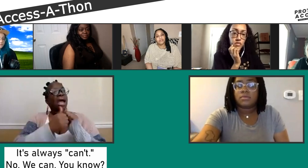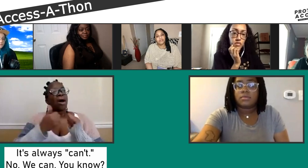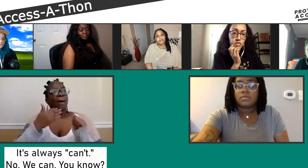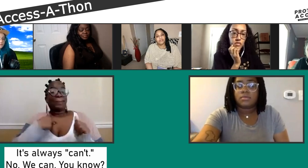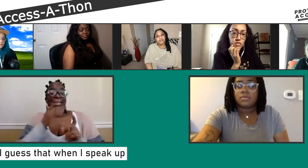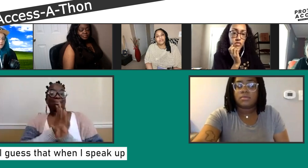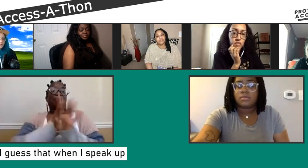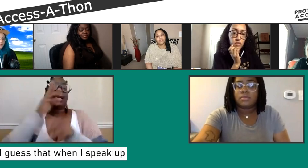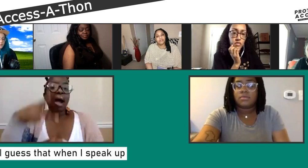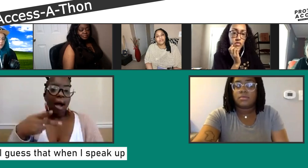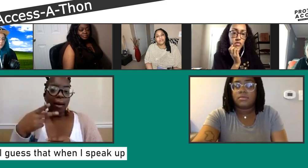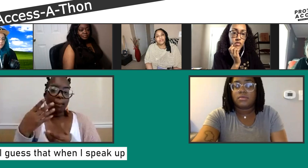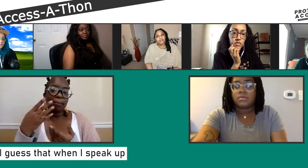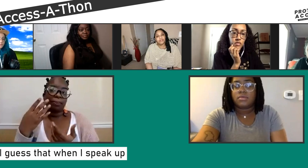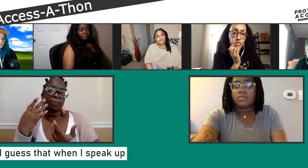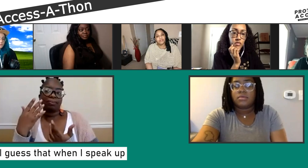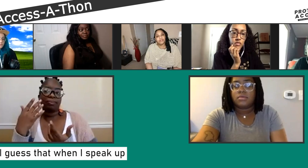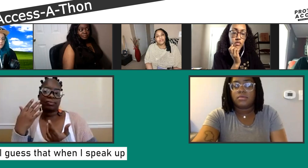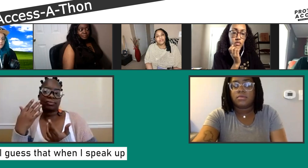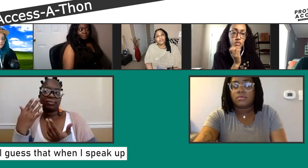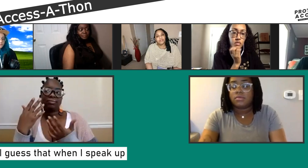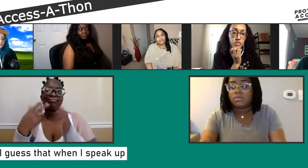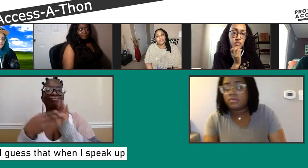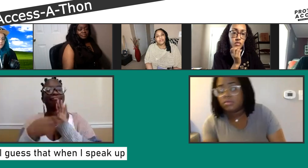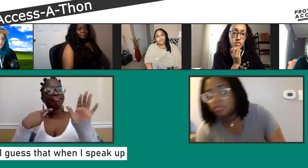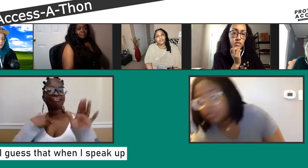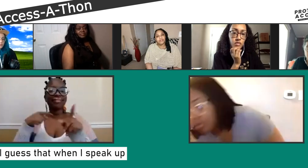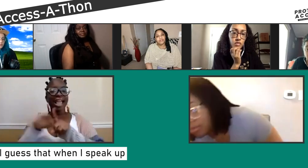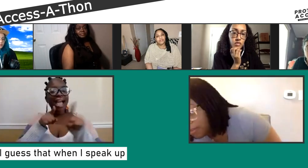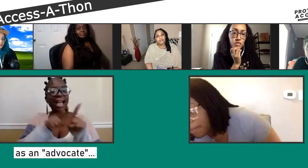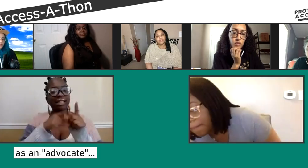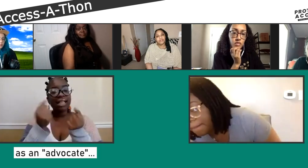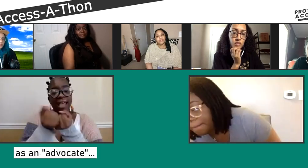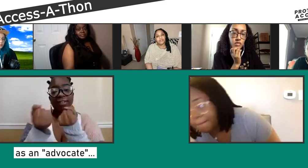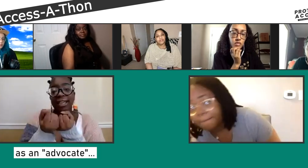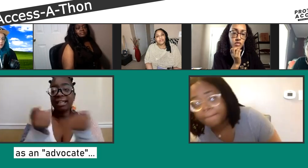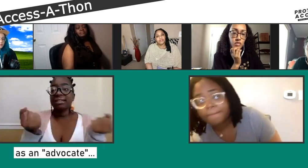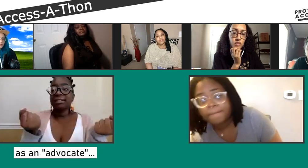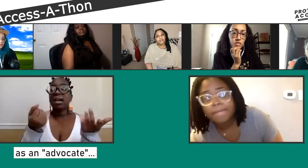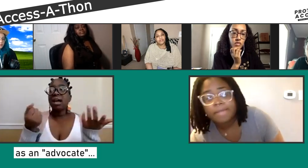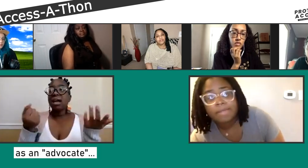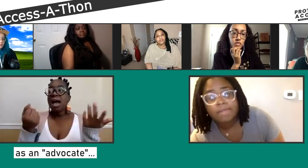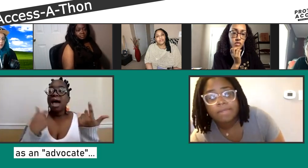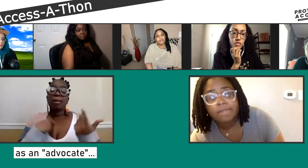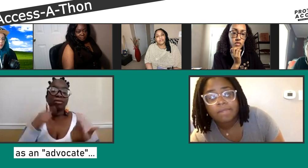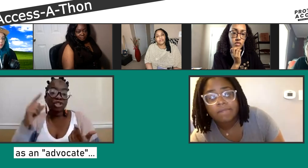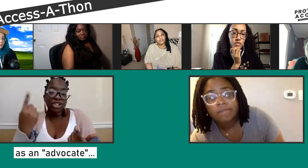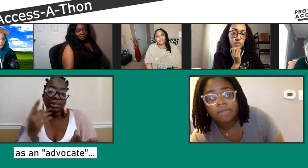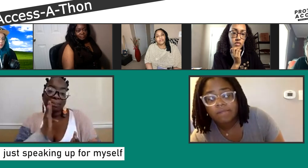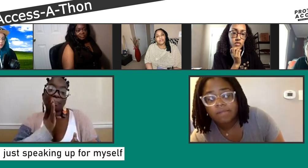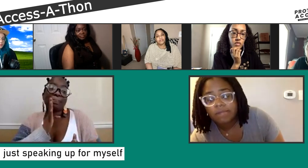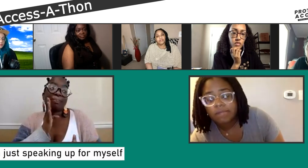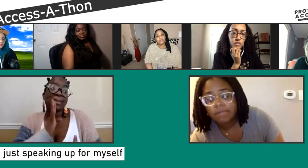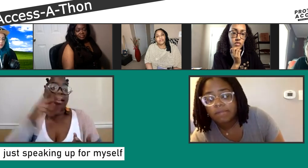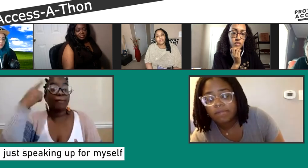in itself conflicted. There are two conflicting ideas, and a lot of people did not believe me. No, no way. BS. You didn't grow up deaf.